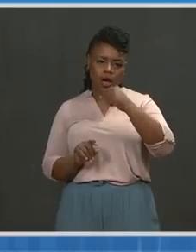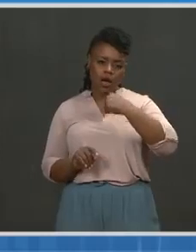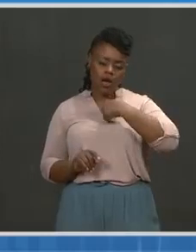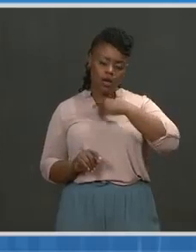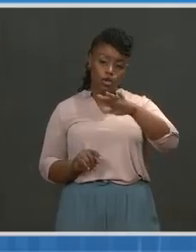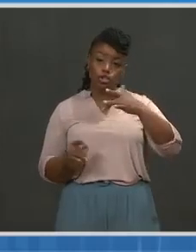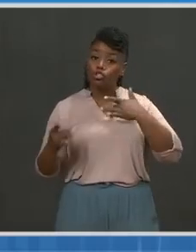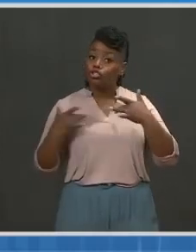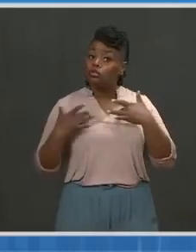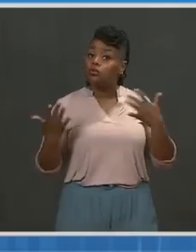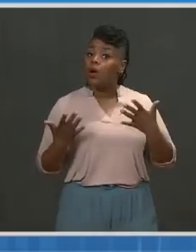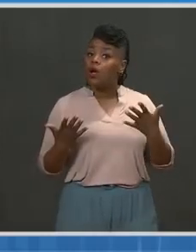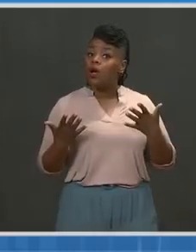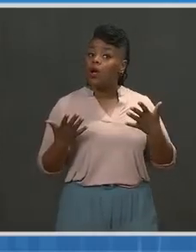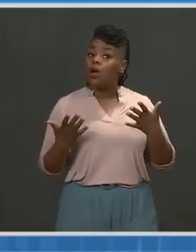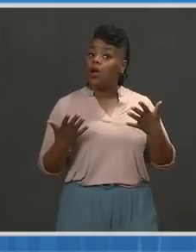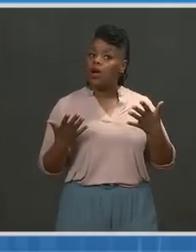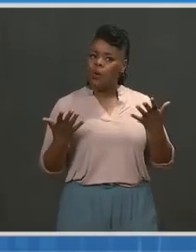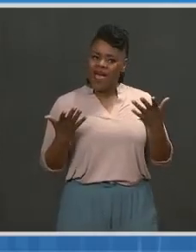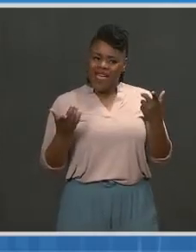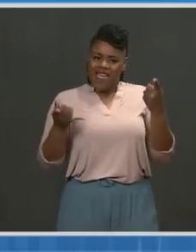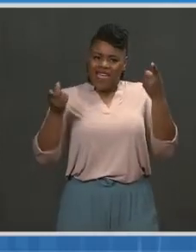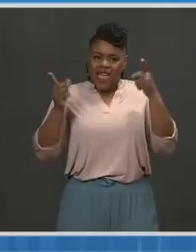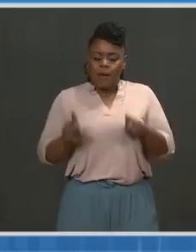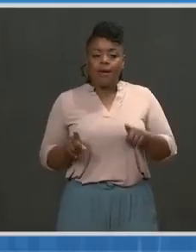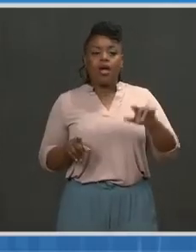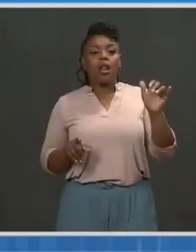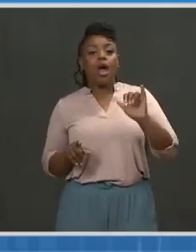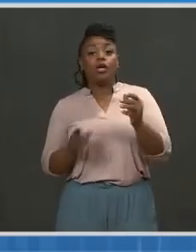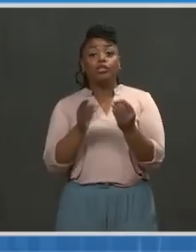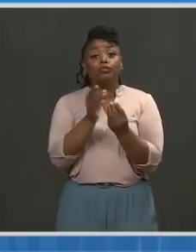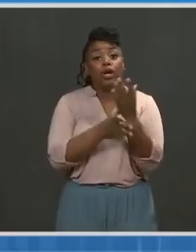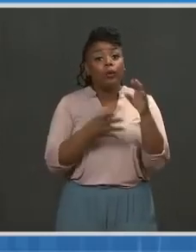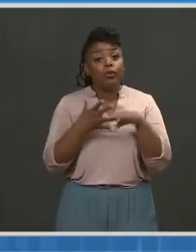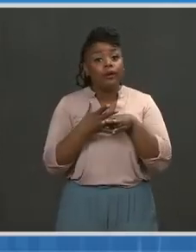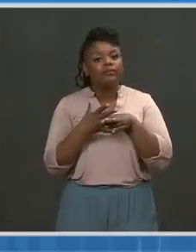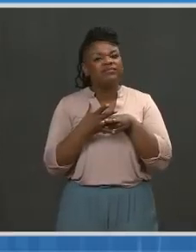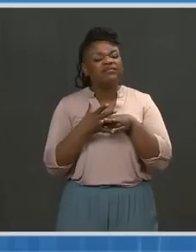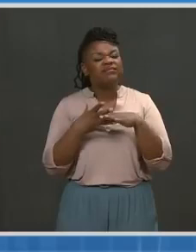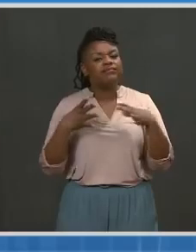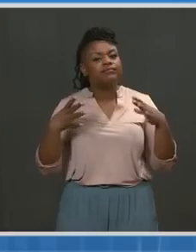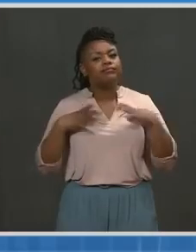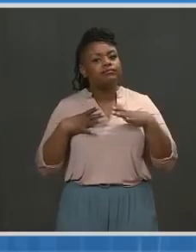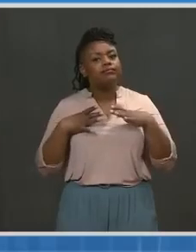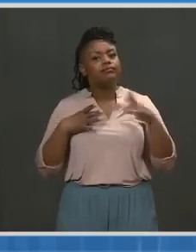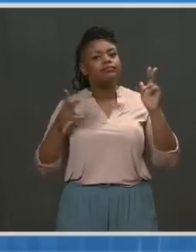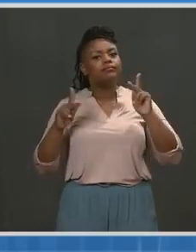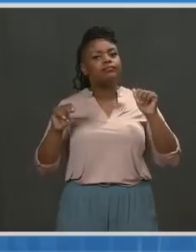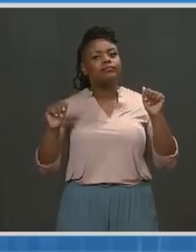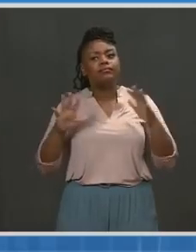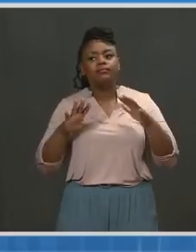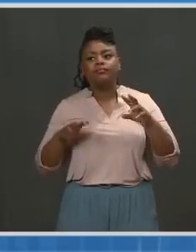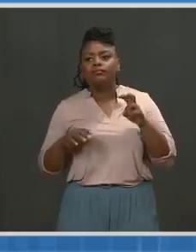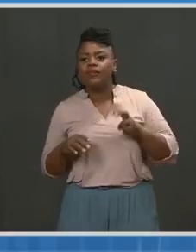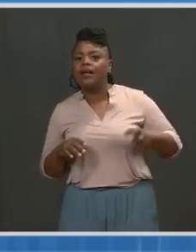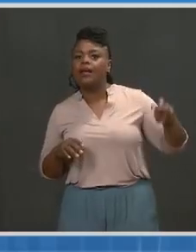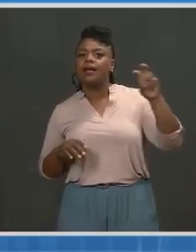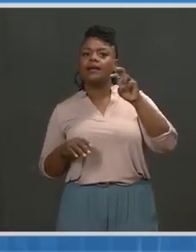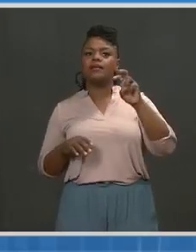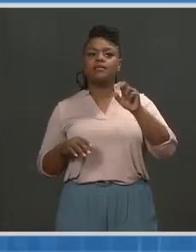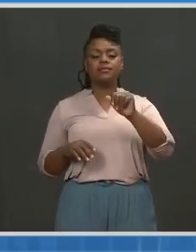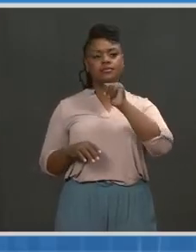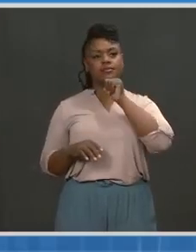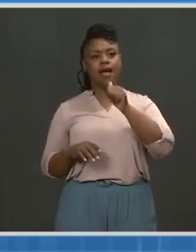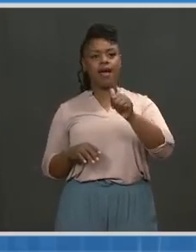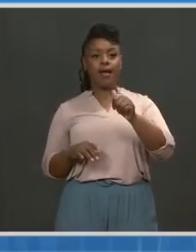what concerns me is the footage of what's happening in spring breakers and people who are not continuing to